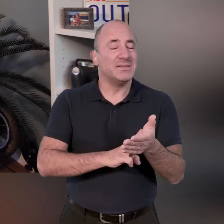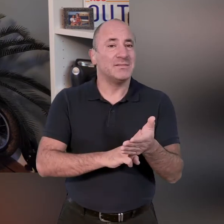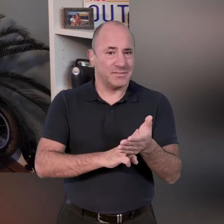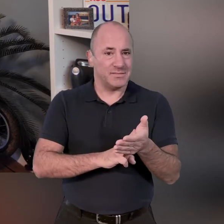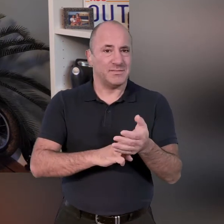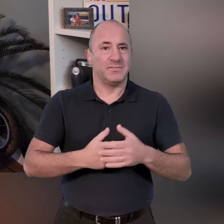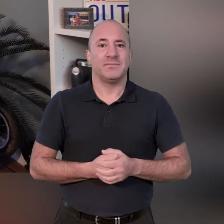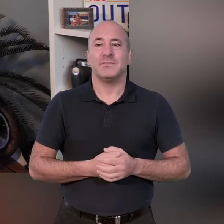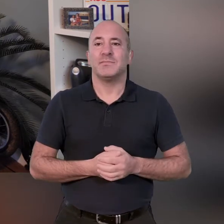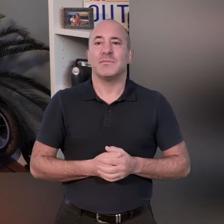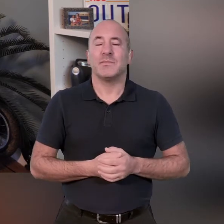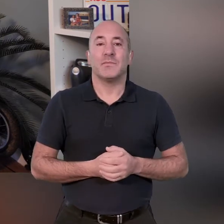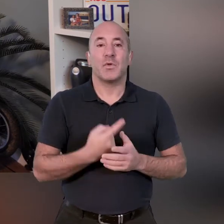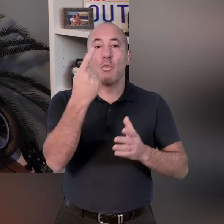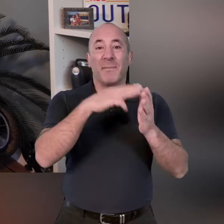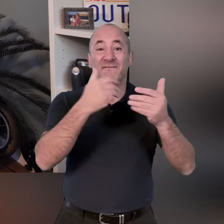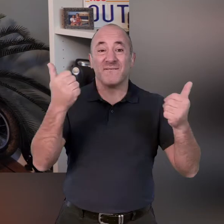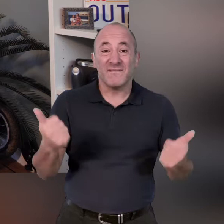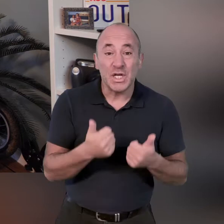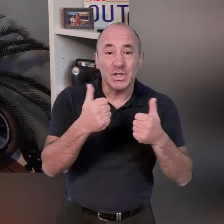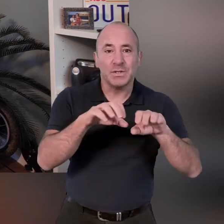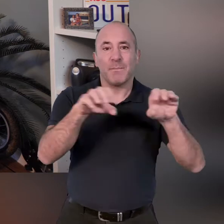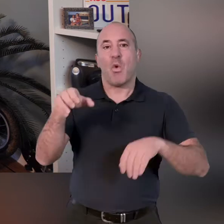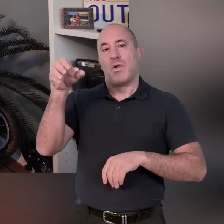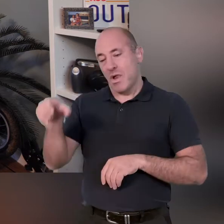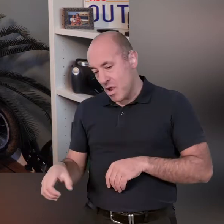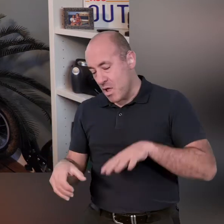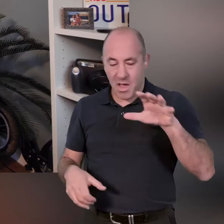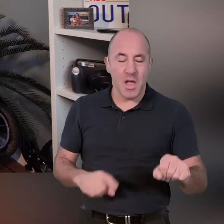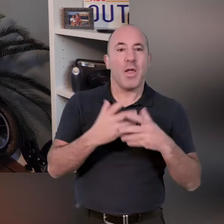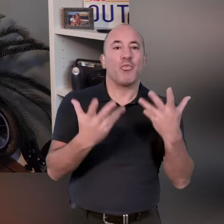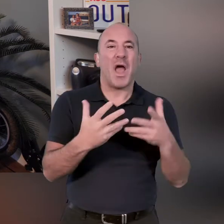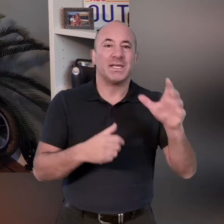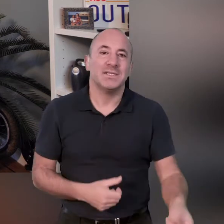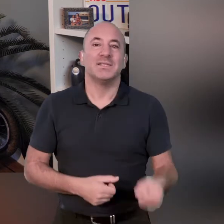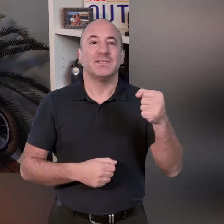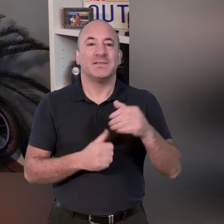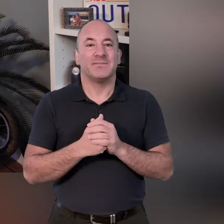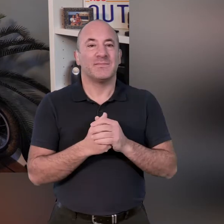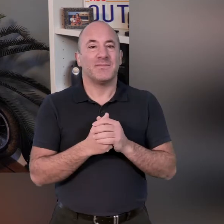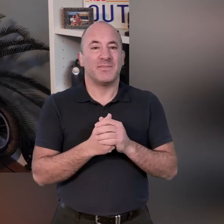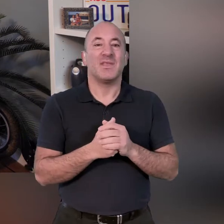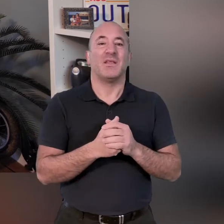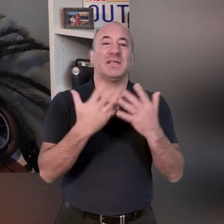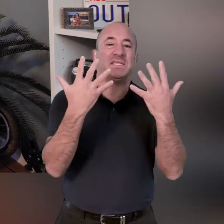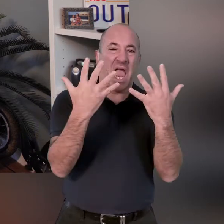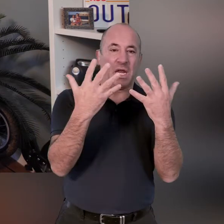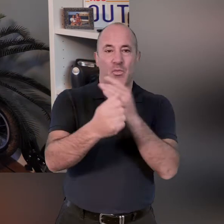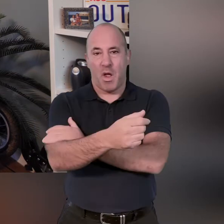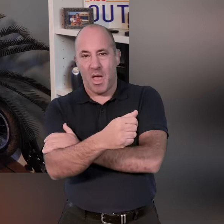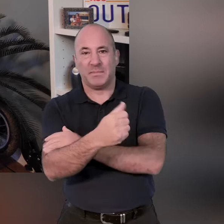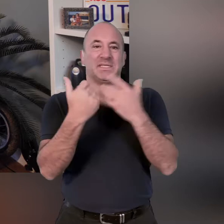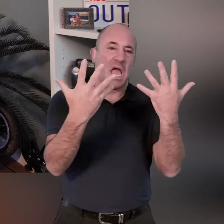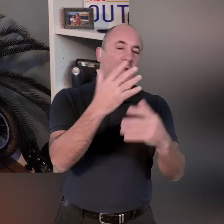for one minute once you've done that one minute we're going to put the pole down to the side grab our weight and we're going to do 10